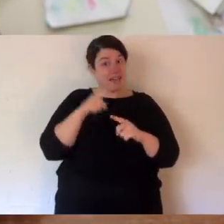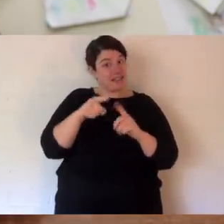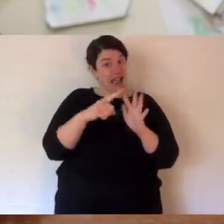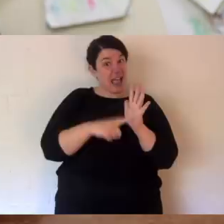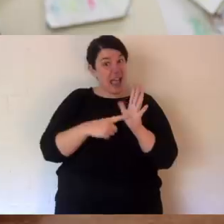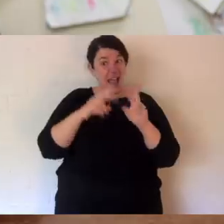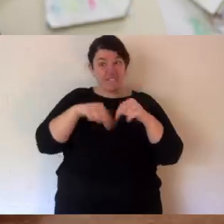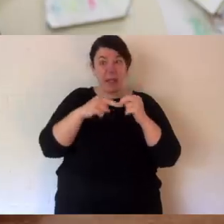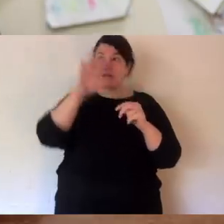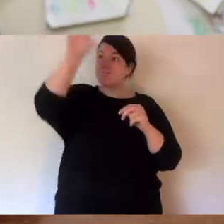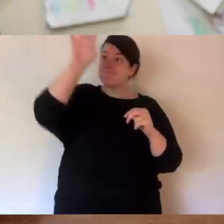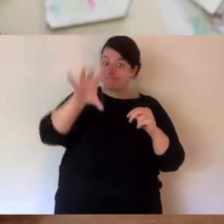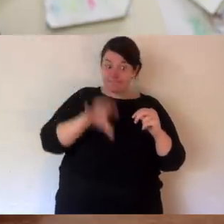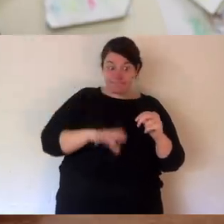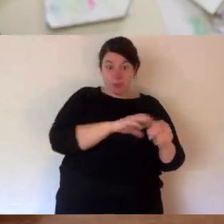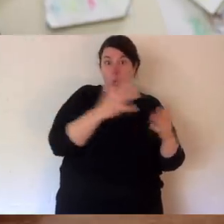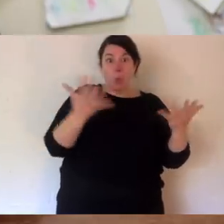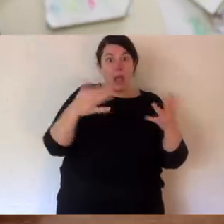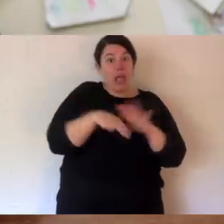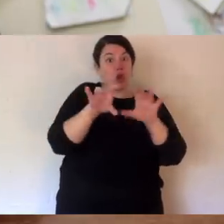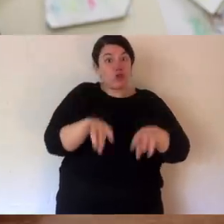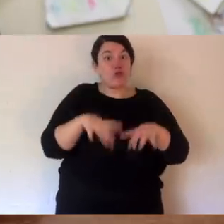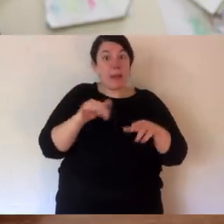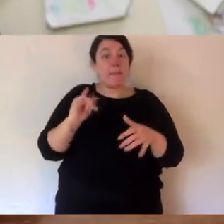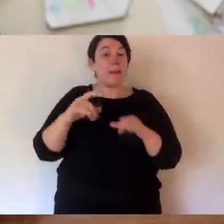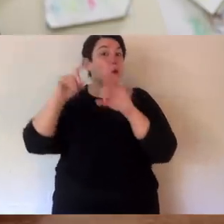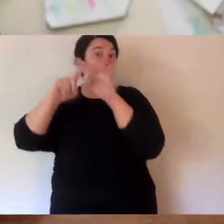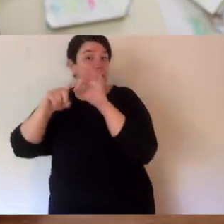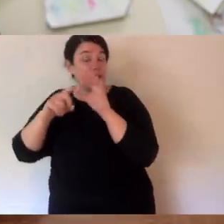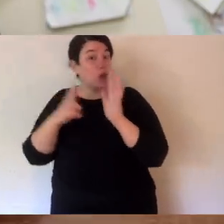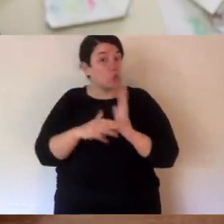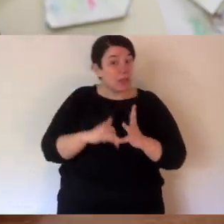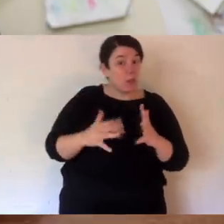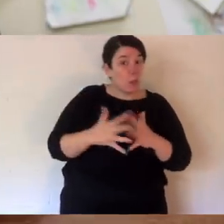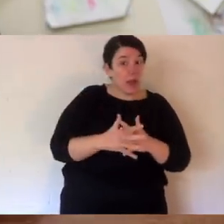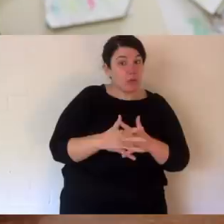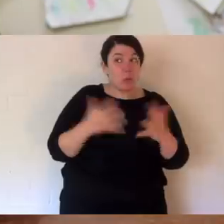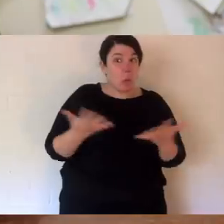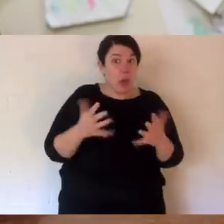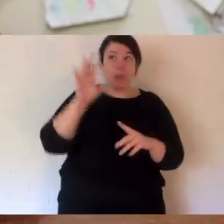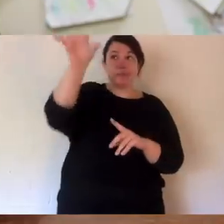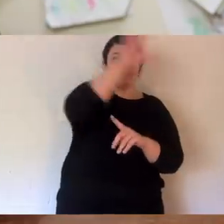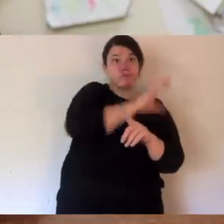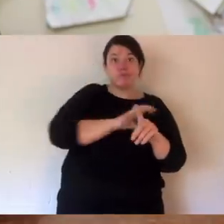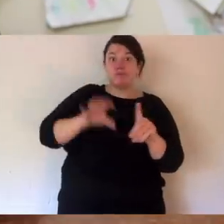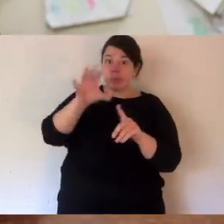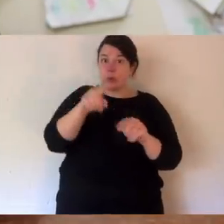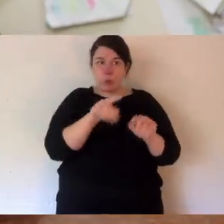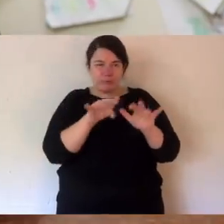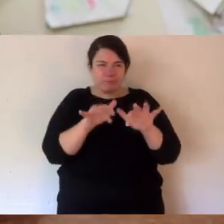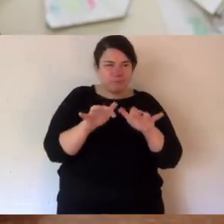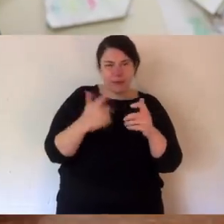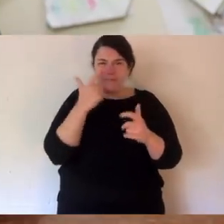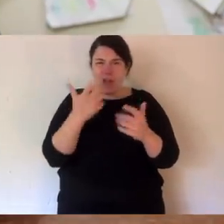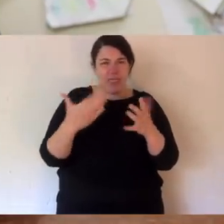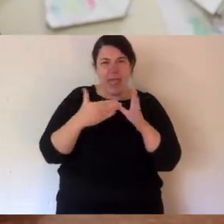do the betong live in? And if they live in multiple states, meaning Queensland and New South Wales, I want you to tell me that too. Hit